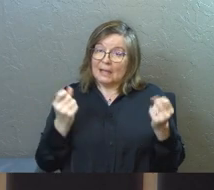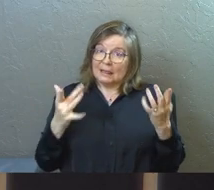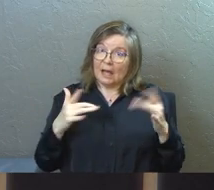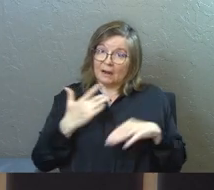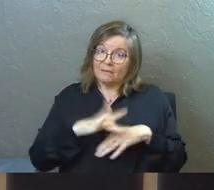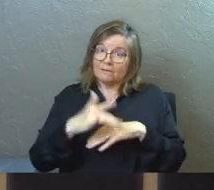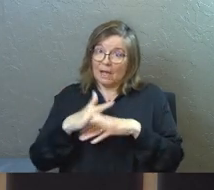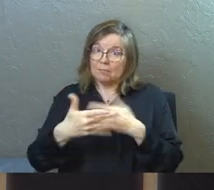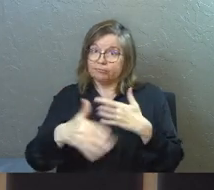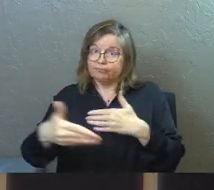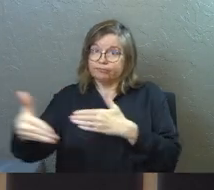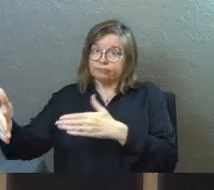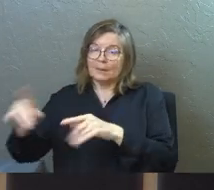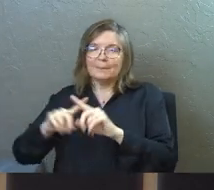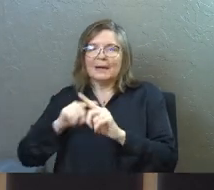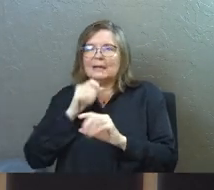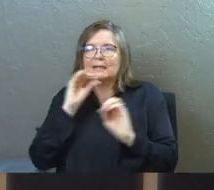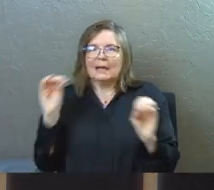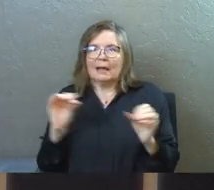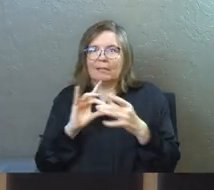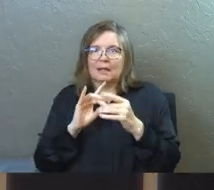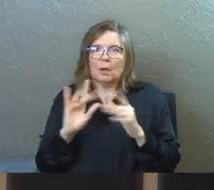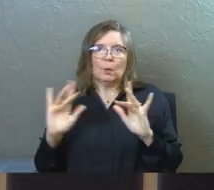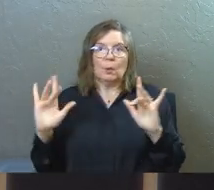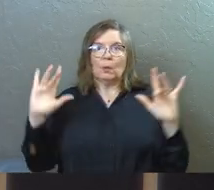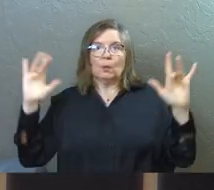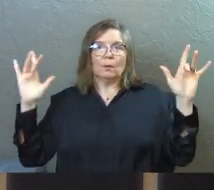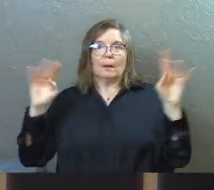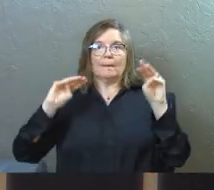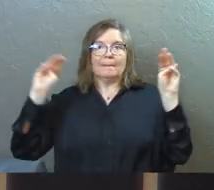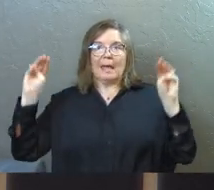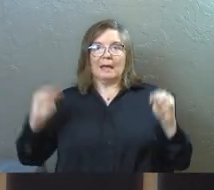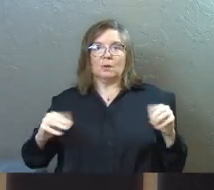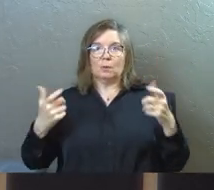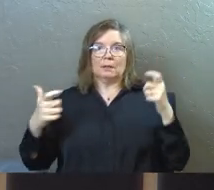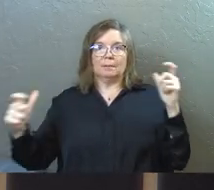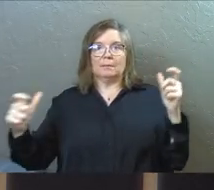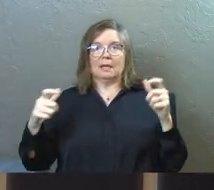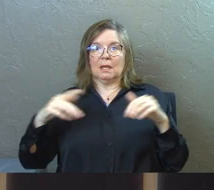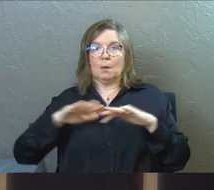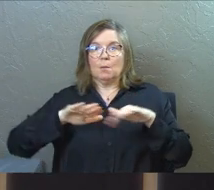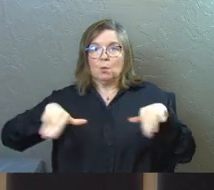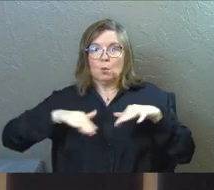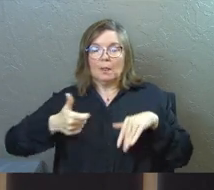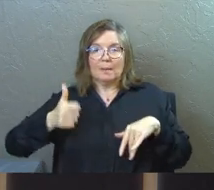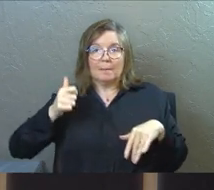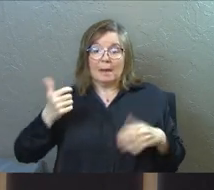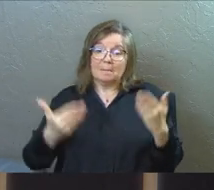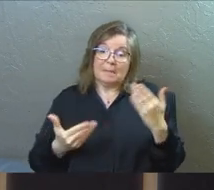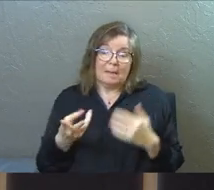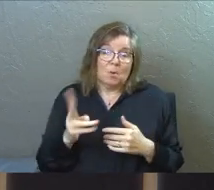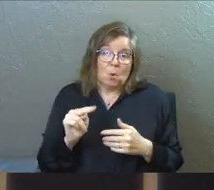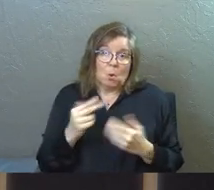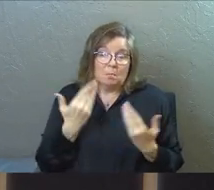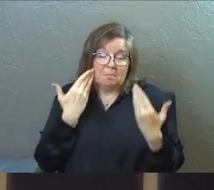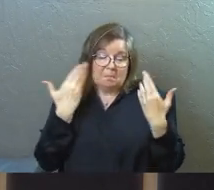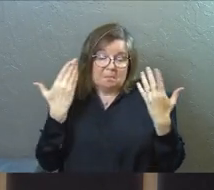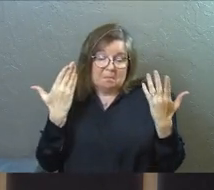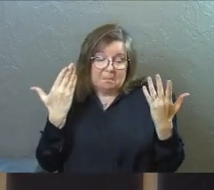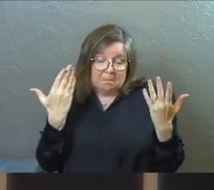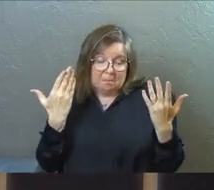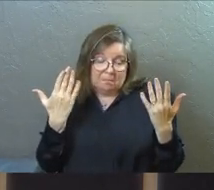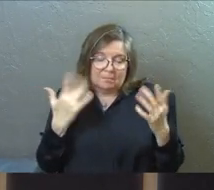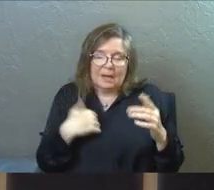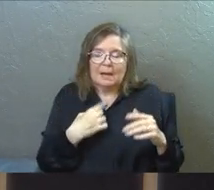a lot of space there, but there's nothing about glittery mansions with a pool in the back. Now, maybe you get your own pool. I'm not saying you